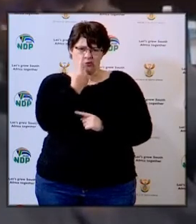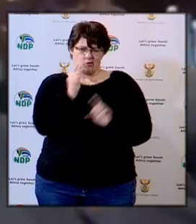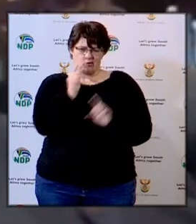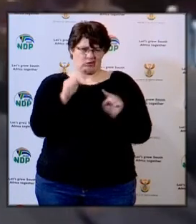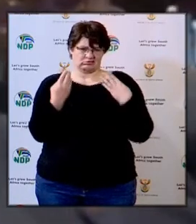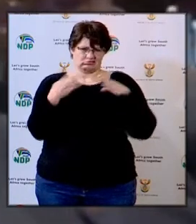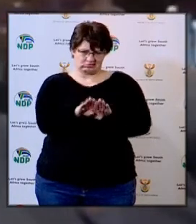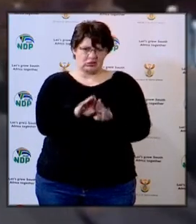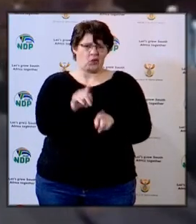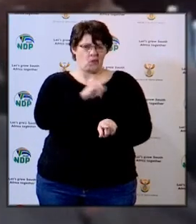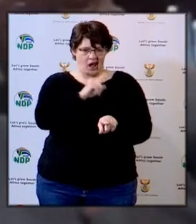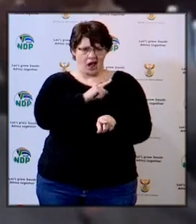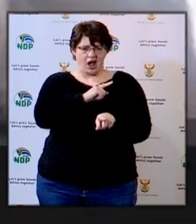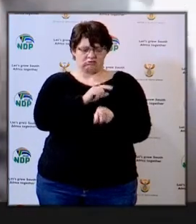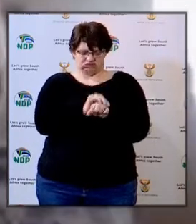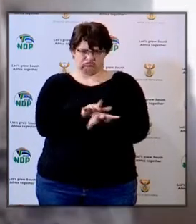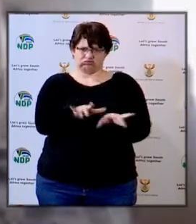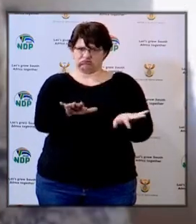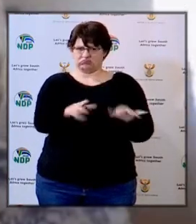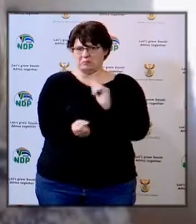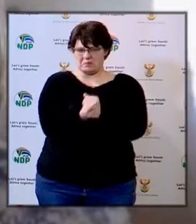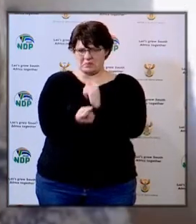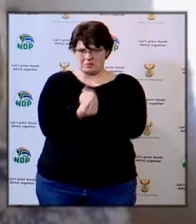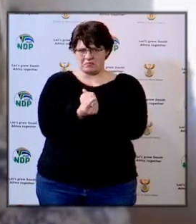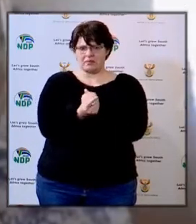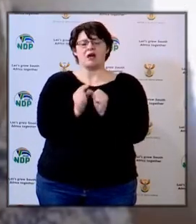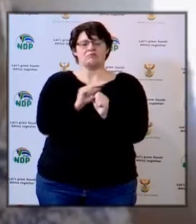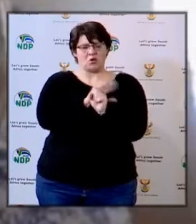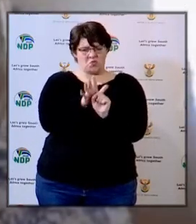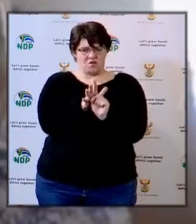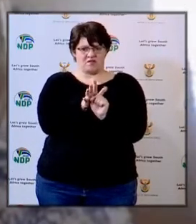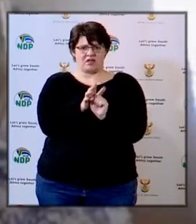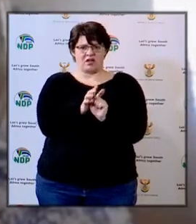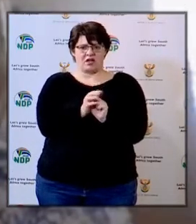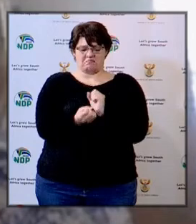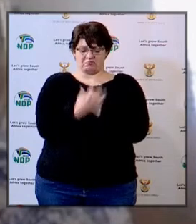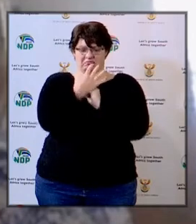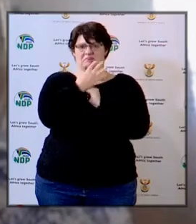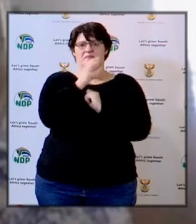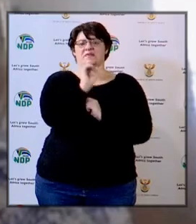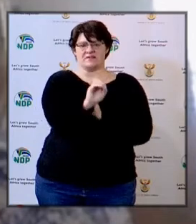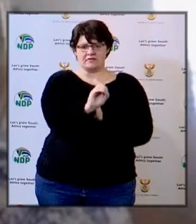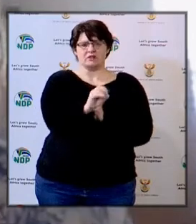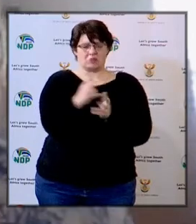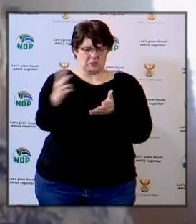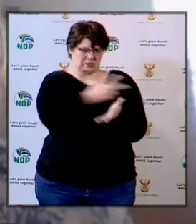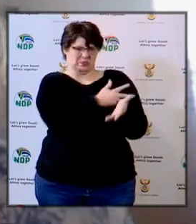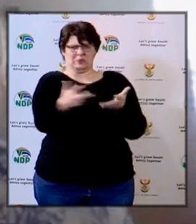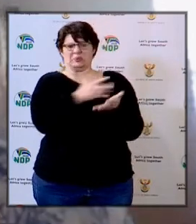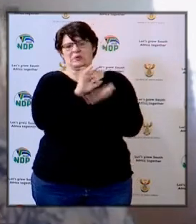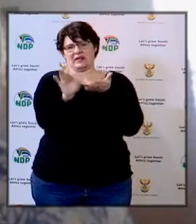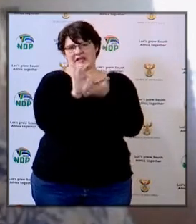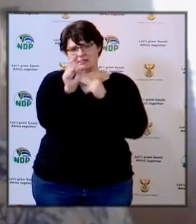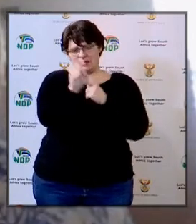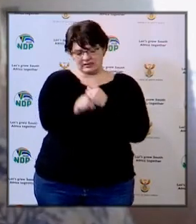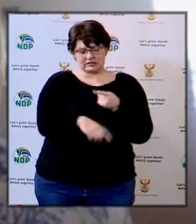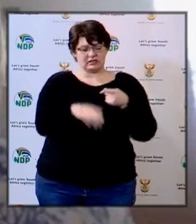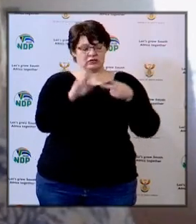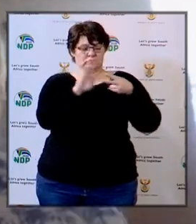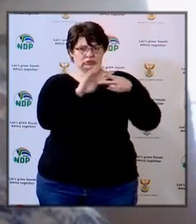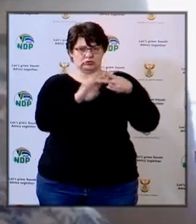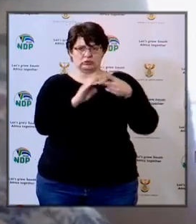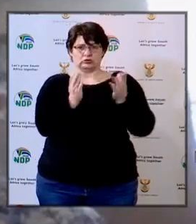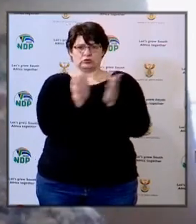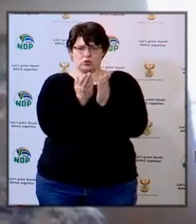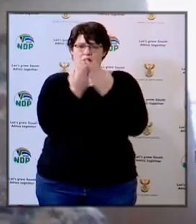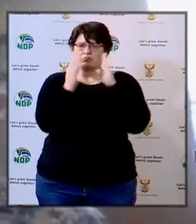open tomorrow because of contamination issues. They have had COVID infections, so they will be contaminated. And we have